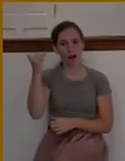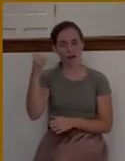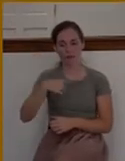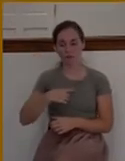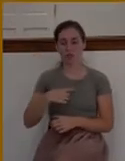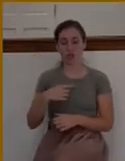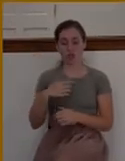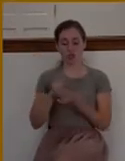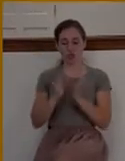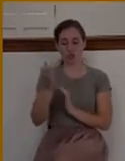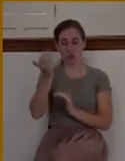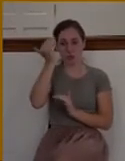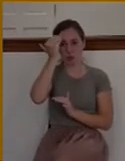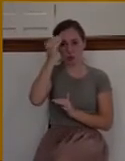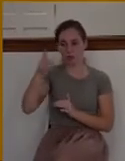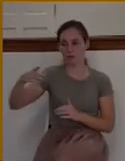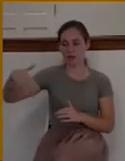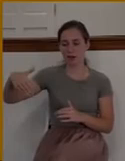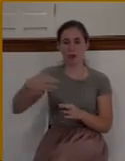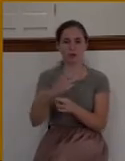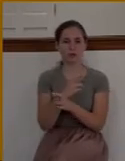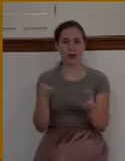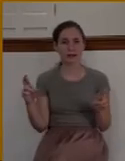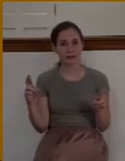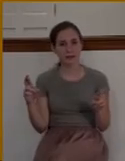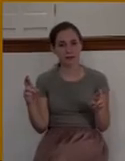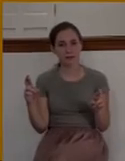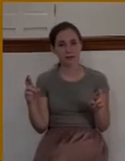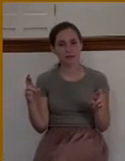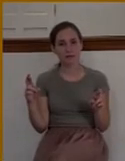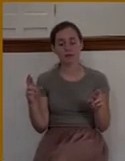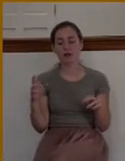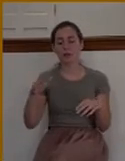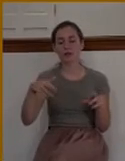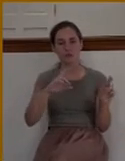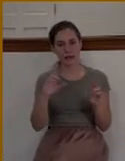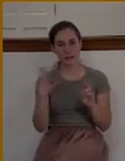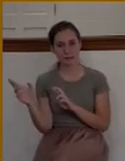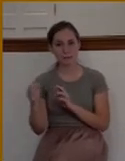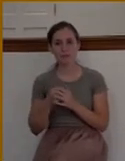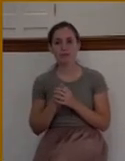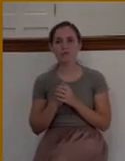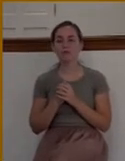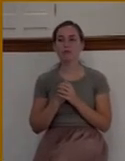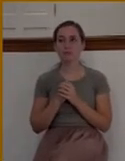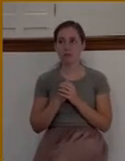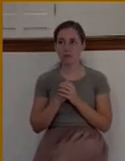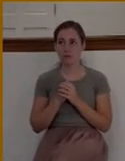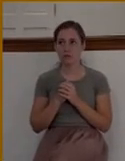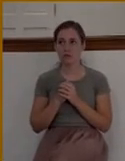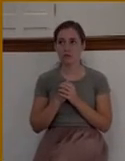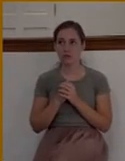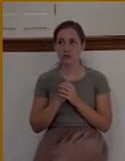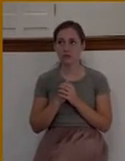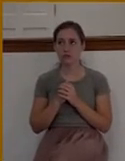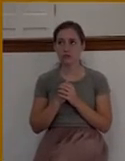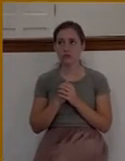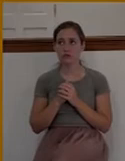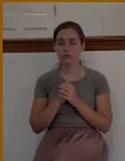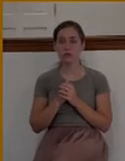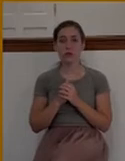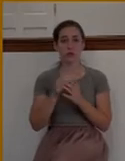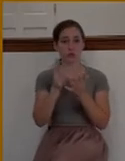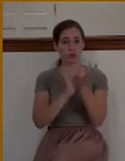And he had a genuine love and a compassion for this man. And so Jesus, again, just to help this man see himself